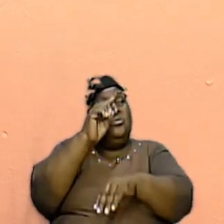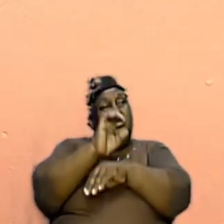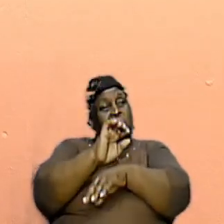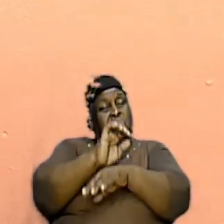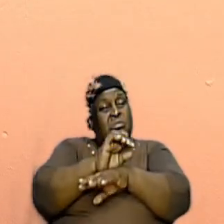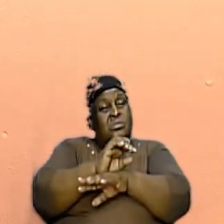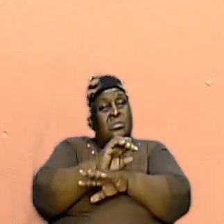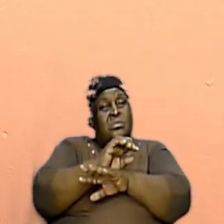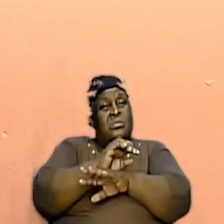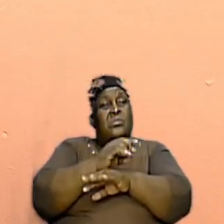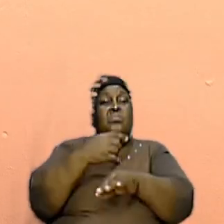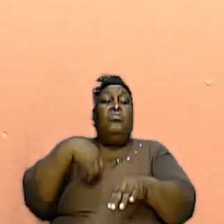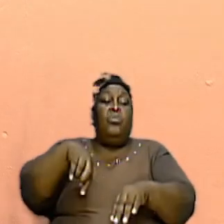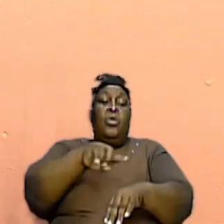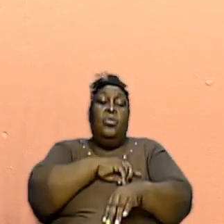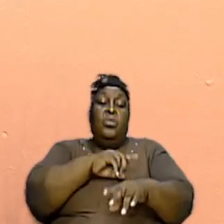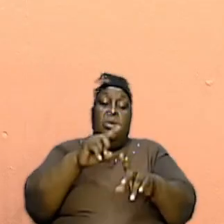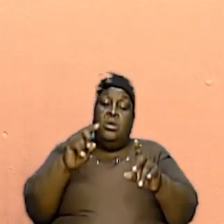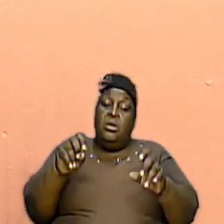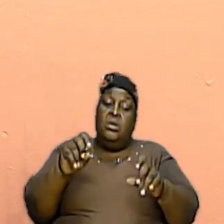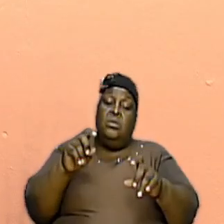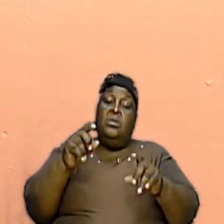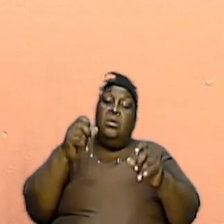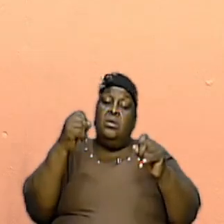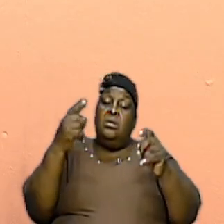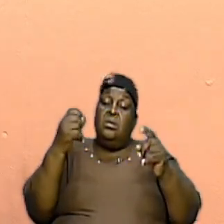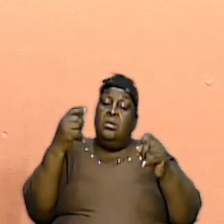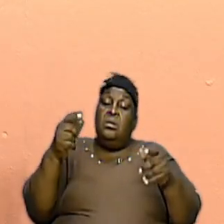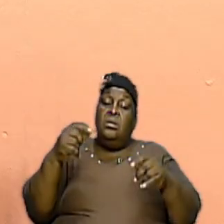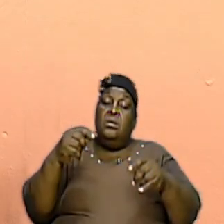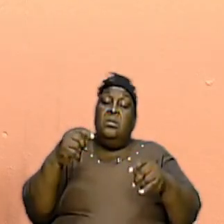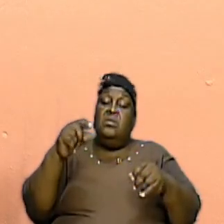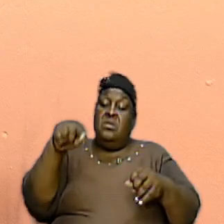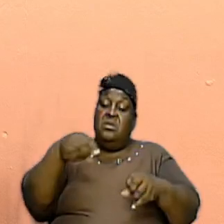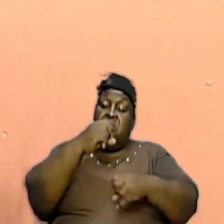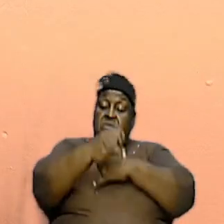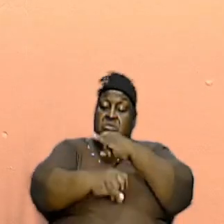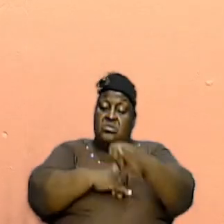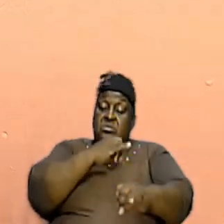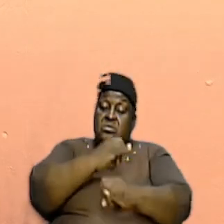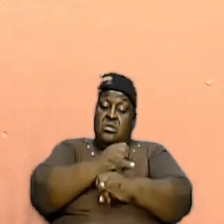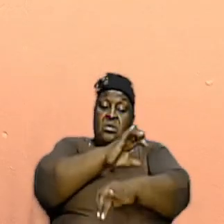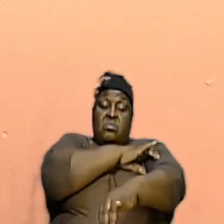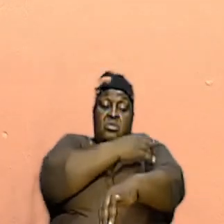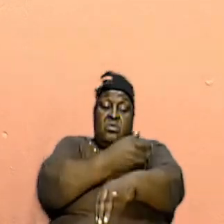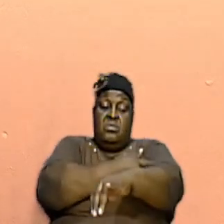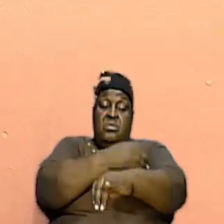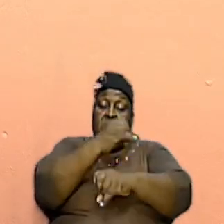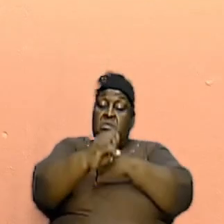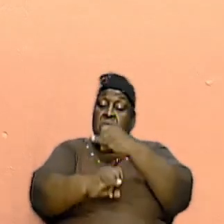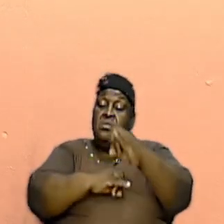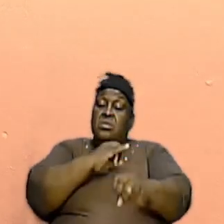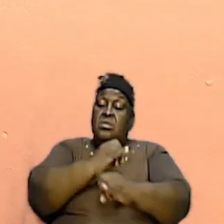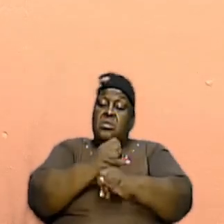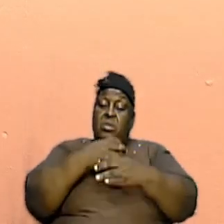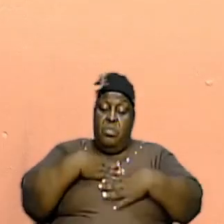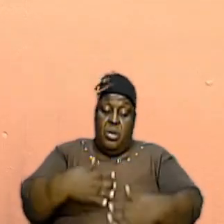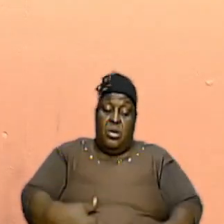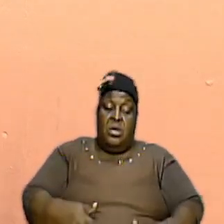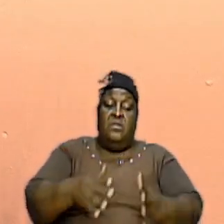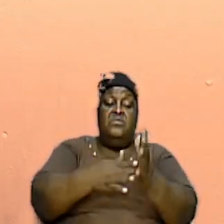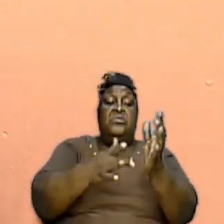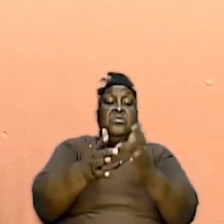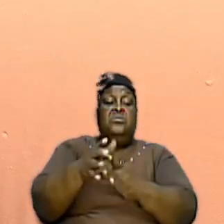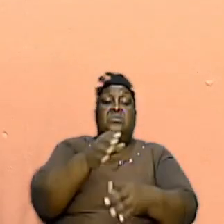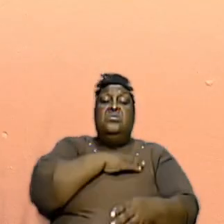and we need to understand that this institution is a powerful institution it is the body of Jesus Christ and so